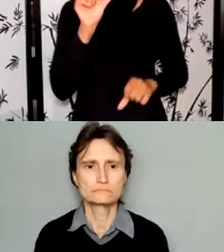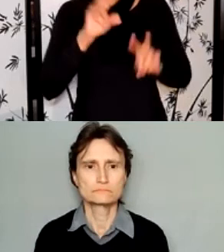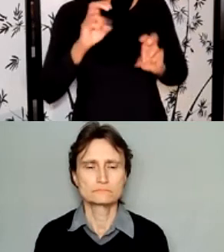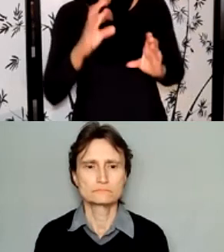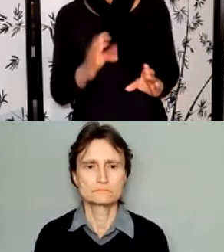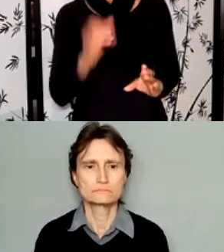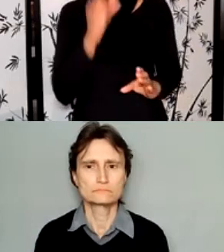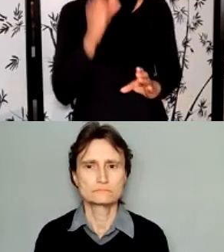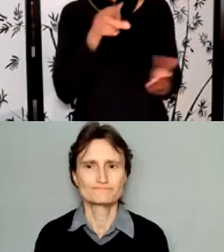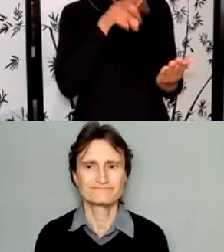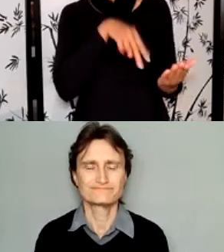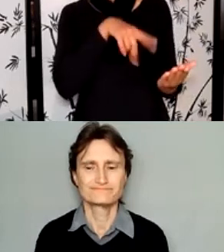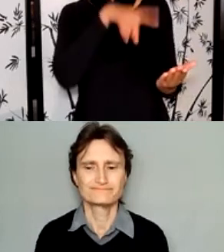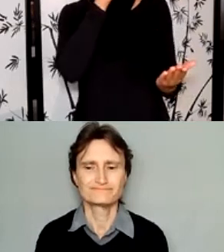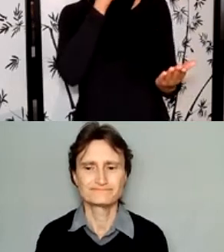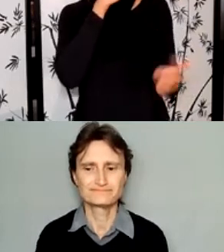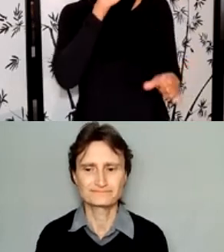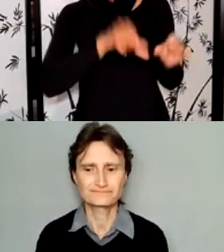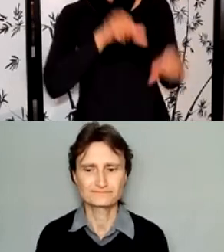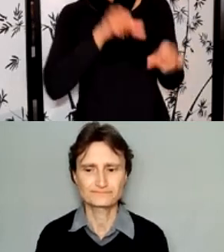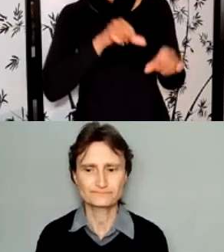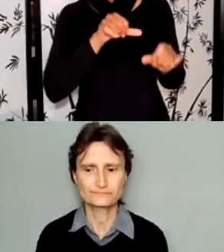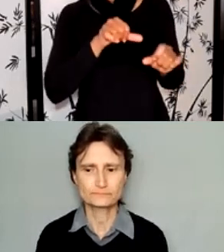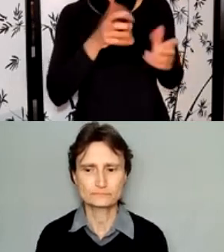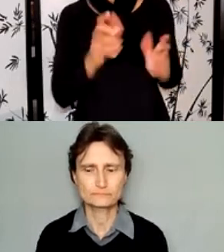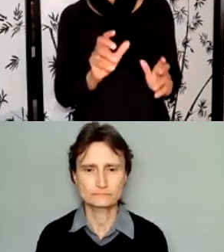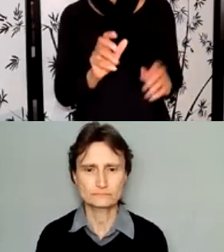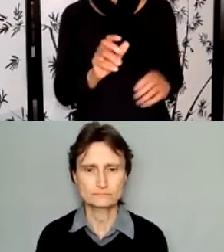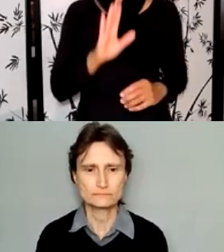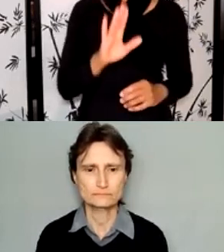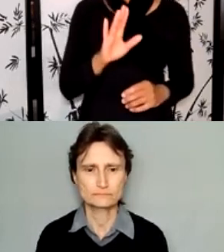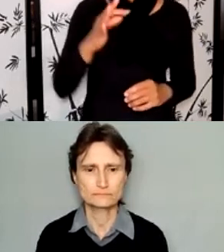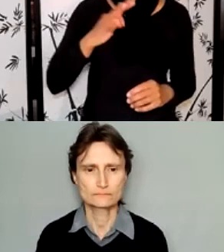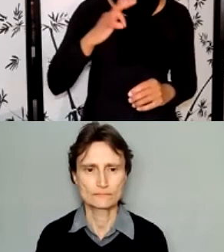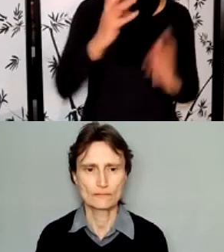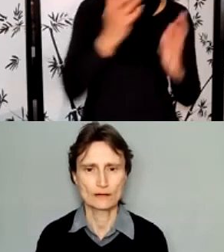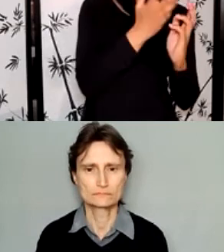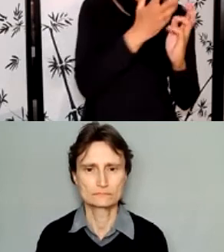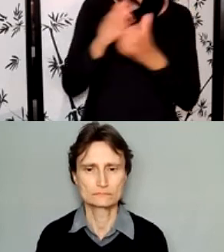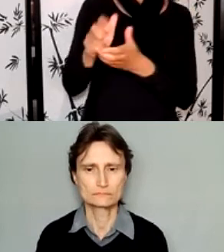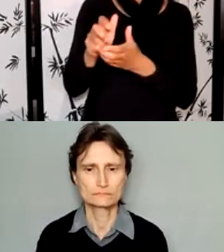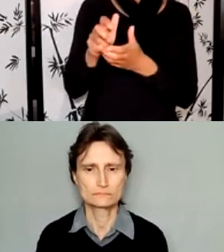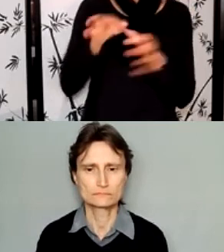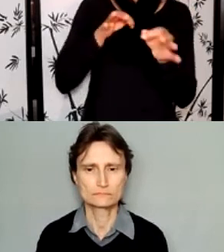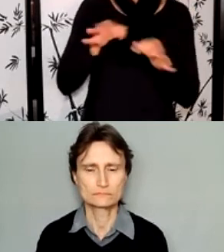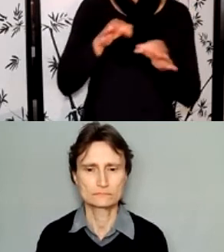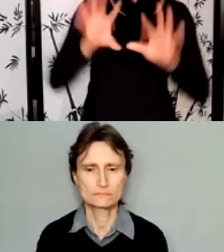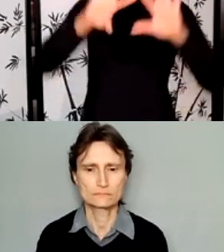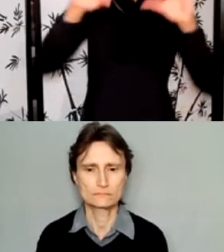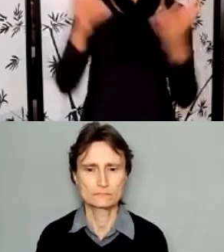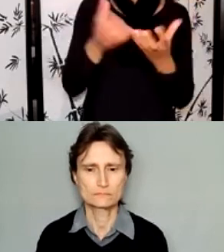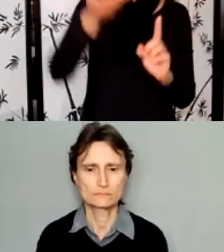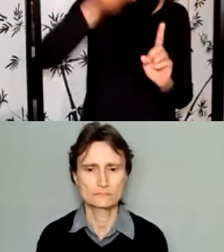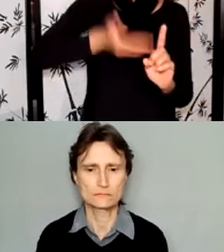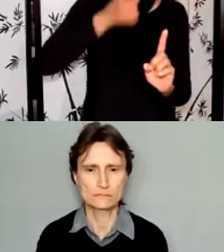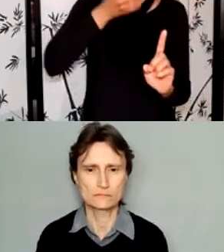your application should work together to tell the same story and paint an authentic and complete narrative of who you are, what